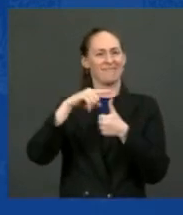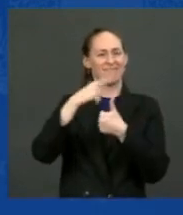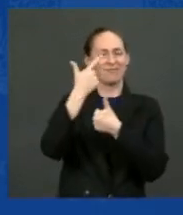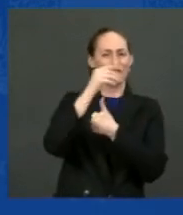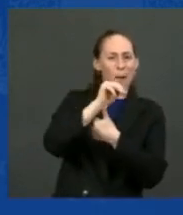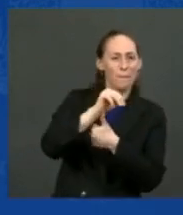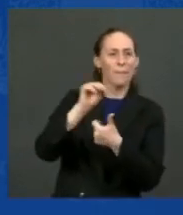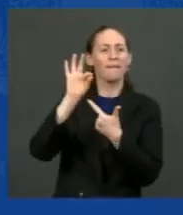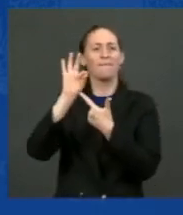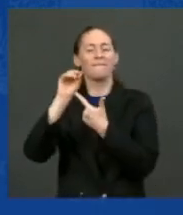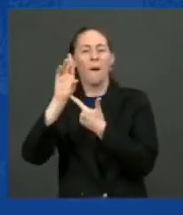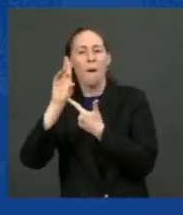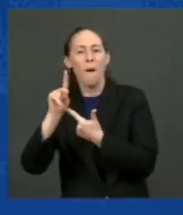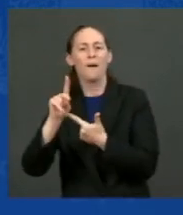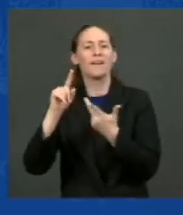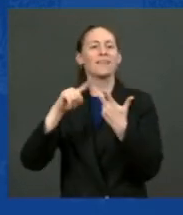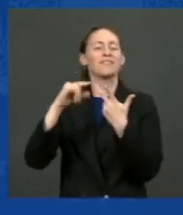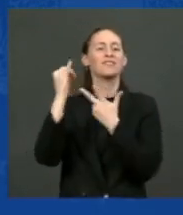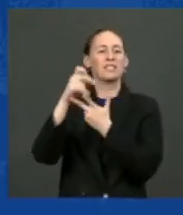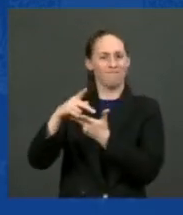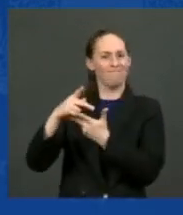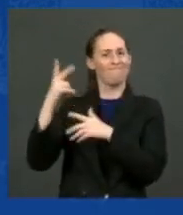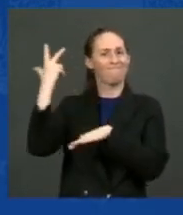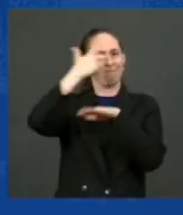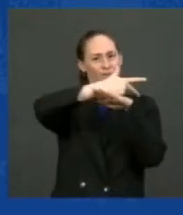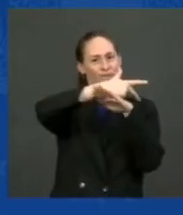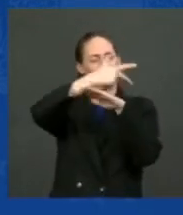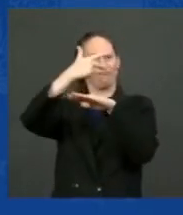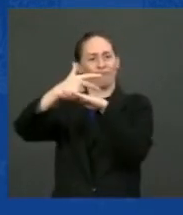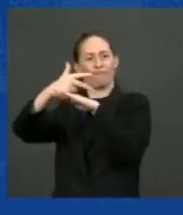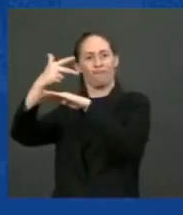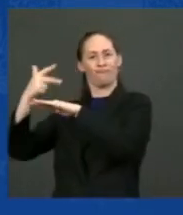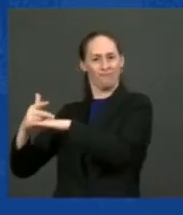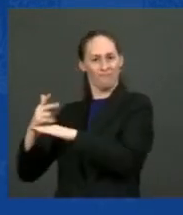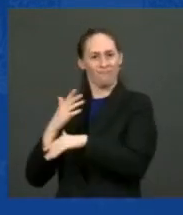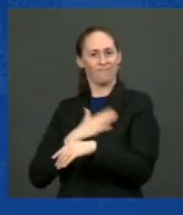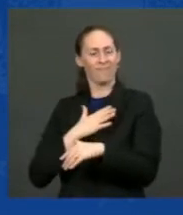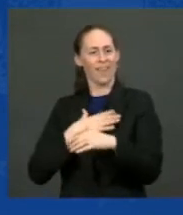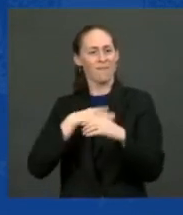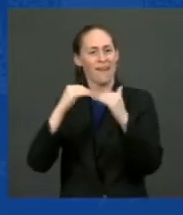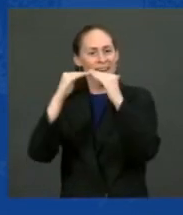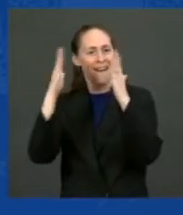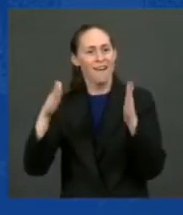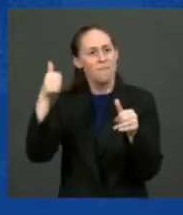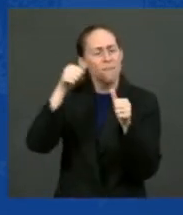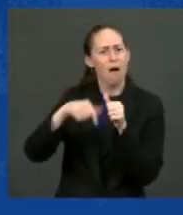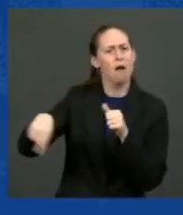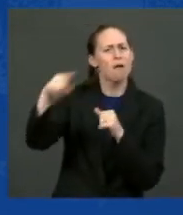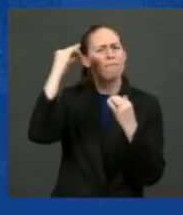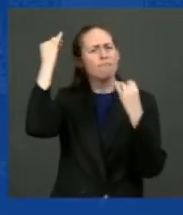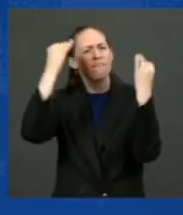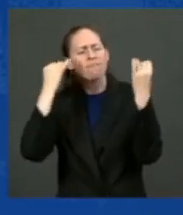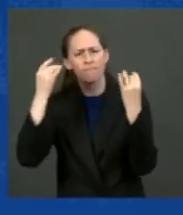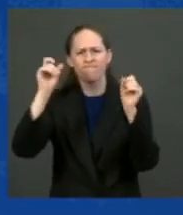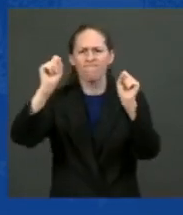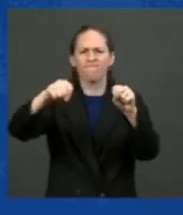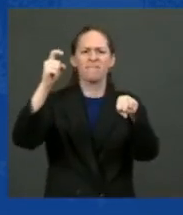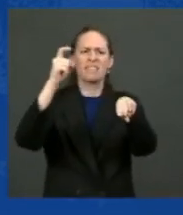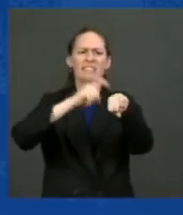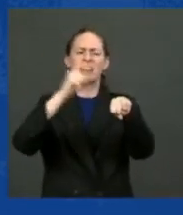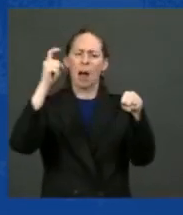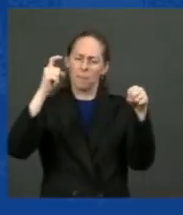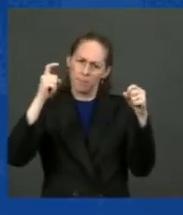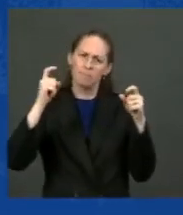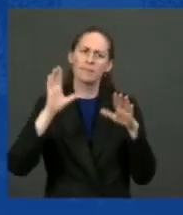and Ford, you know, and what have they decided to do? They decided they're going to lead the world and they're going to